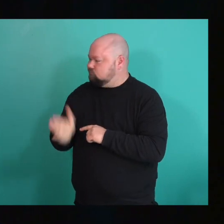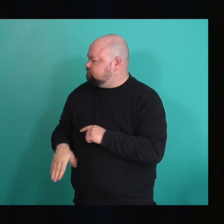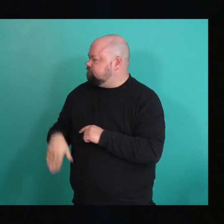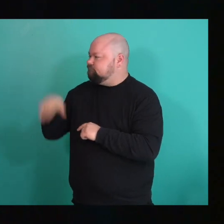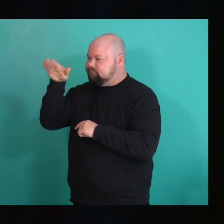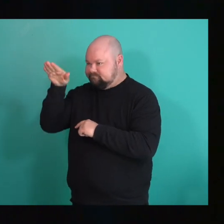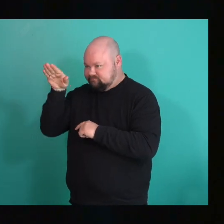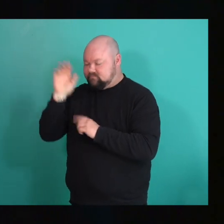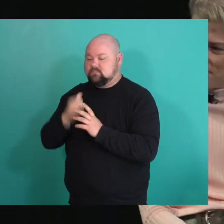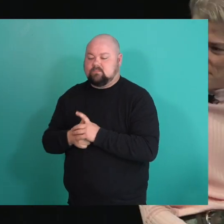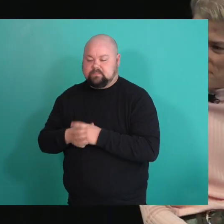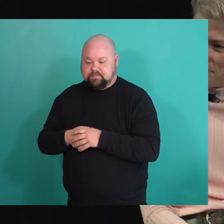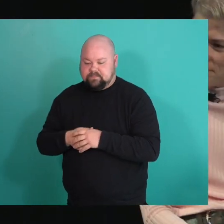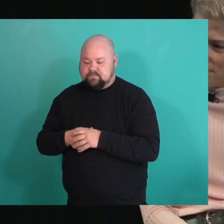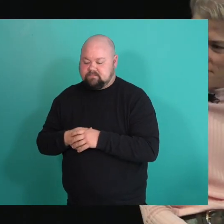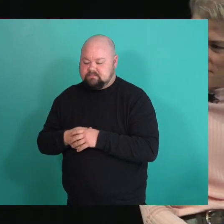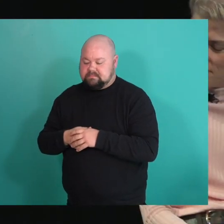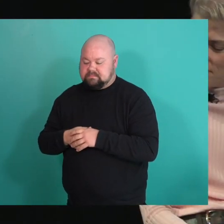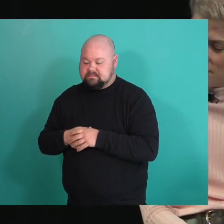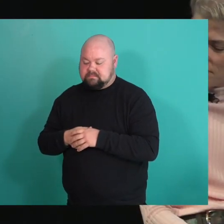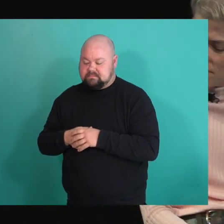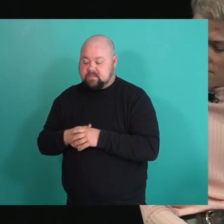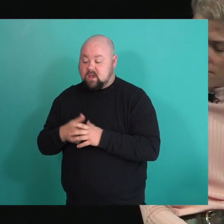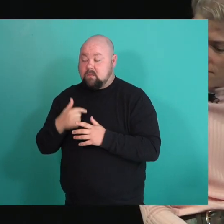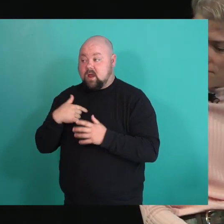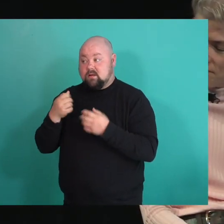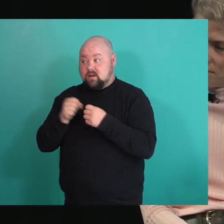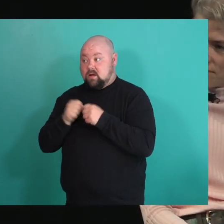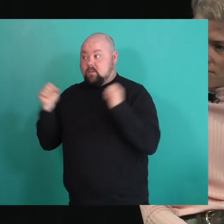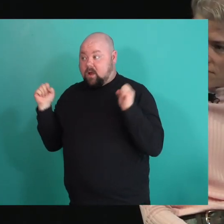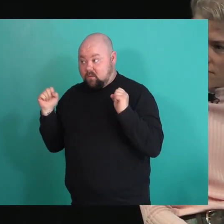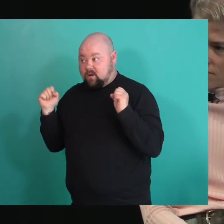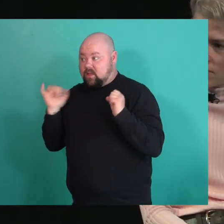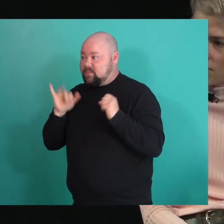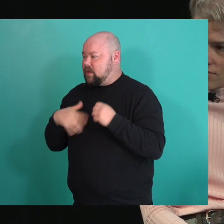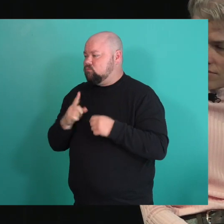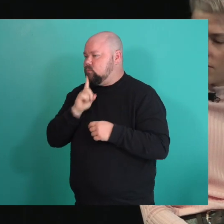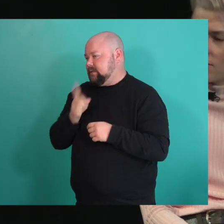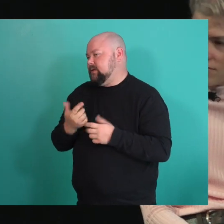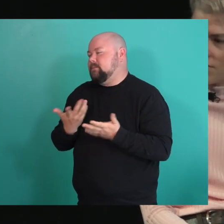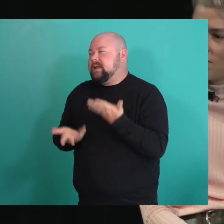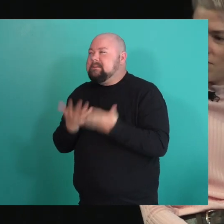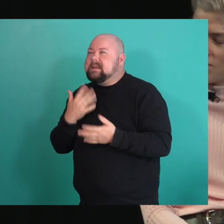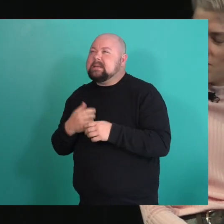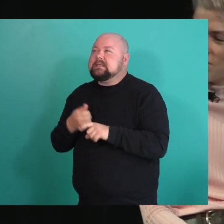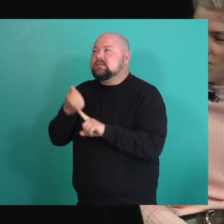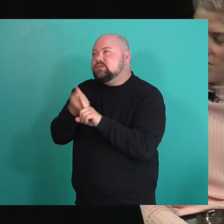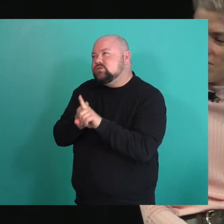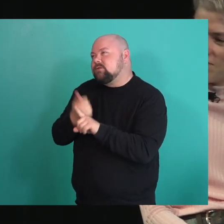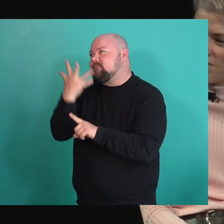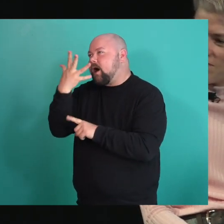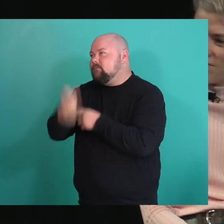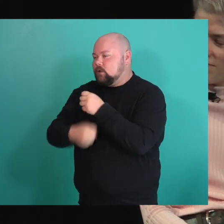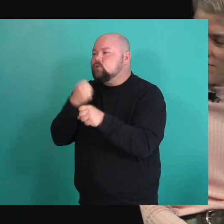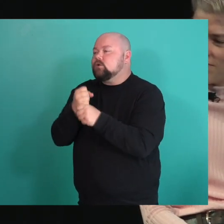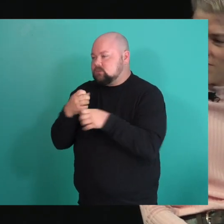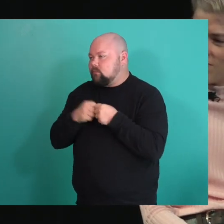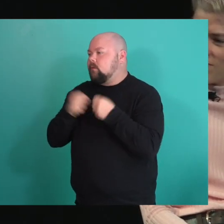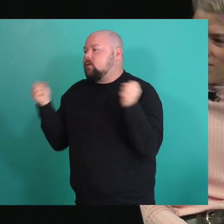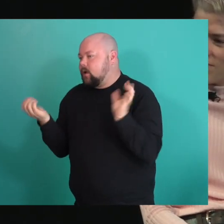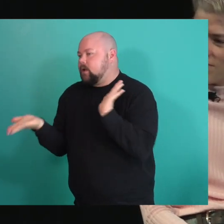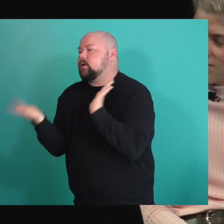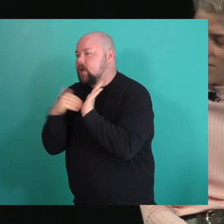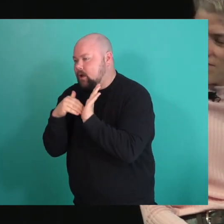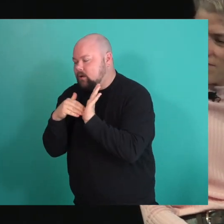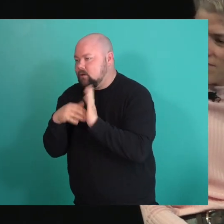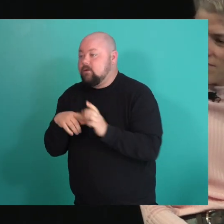up the street. Um, but for me coming out is like a thing that happens every five to 10 years. And my first time coming out was when I was 19.